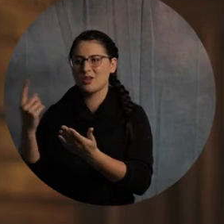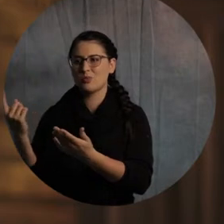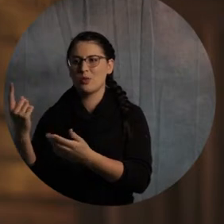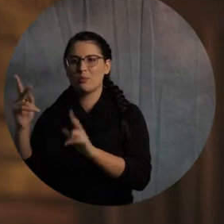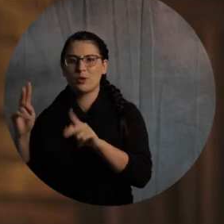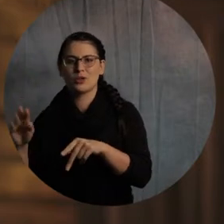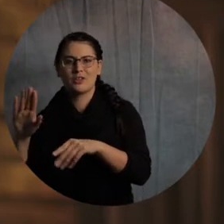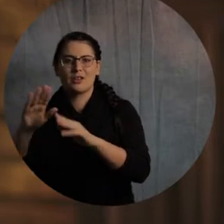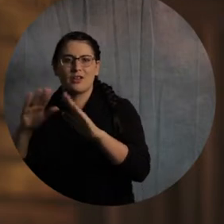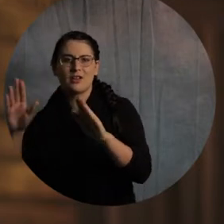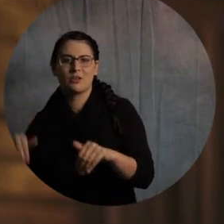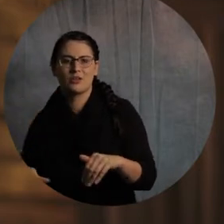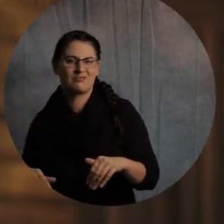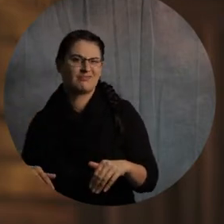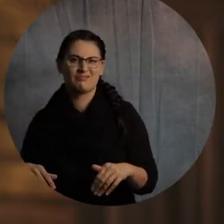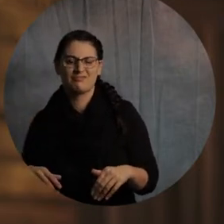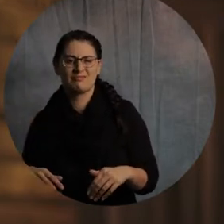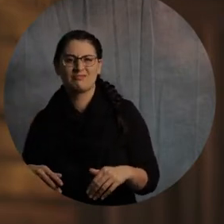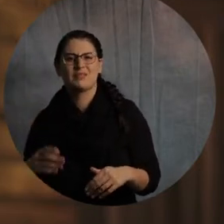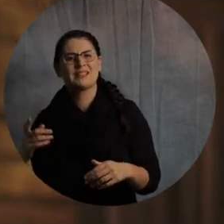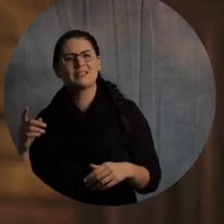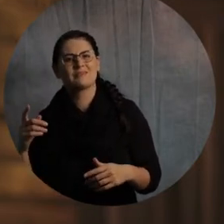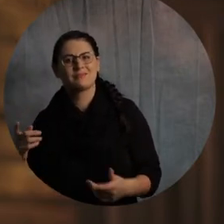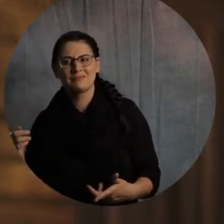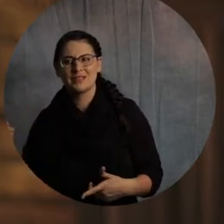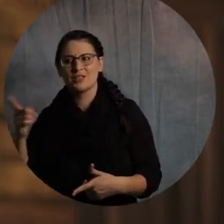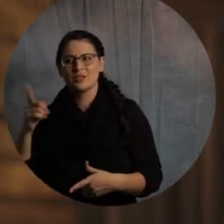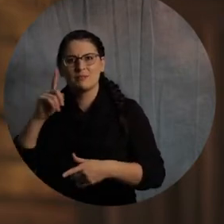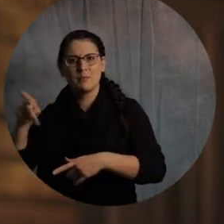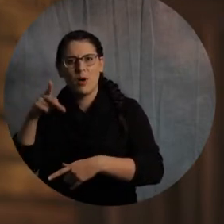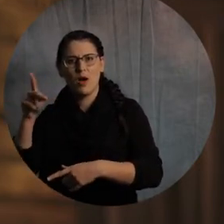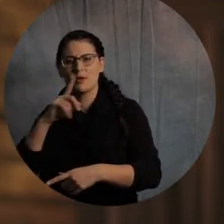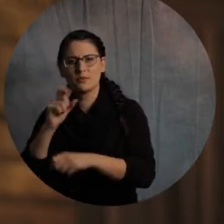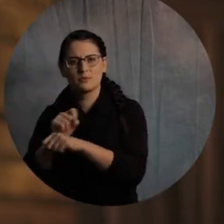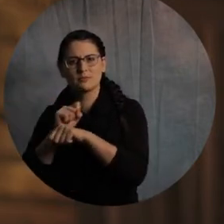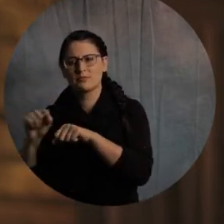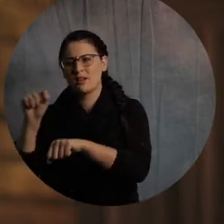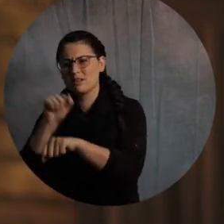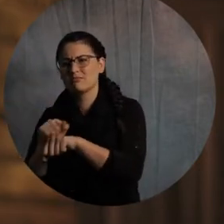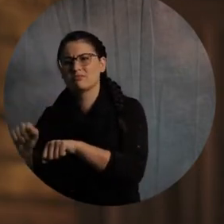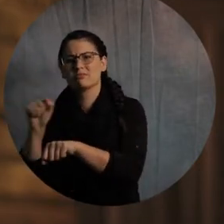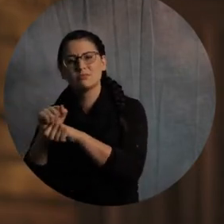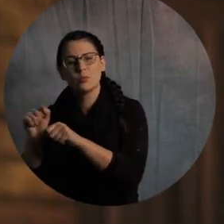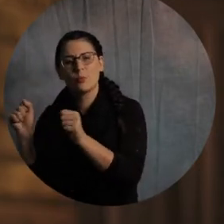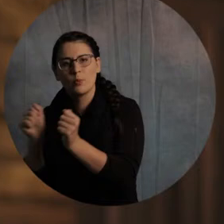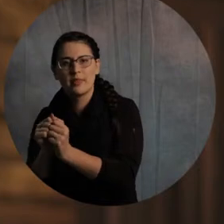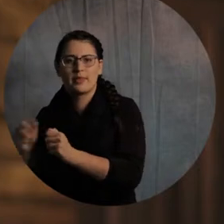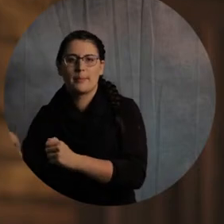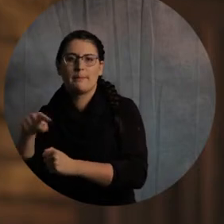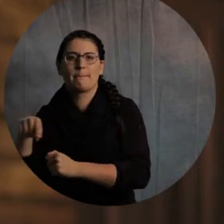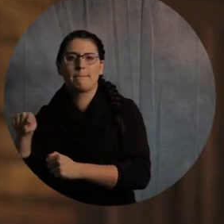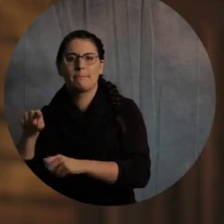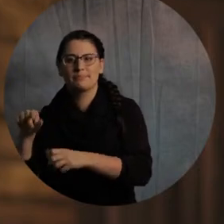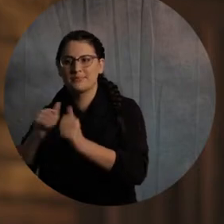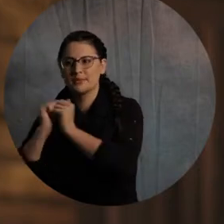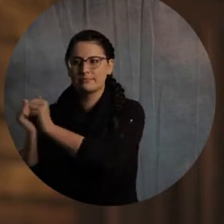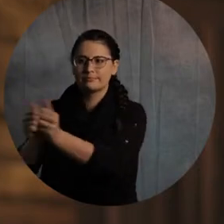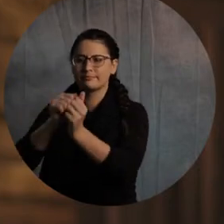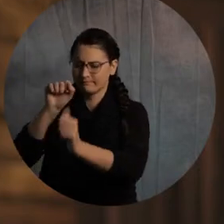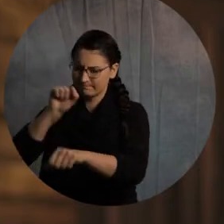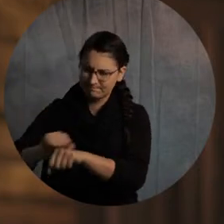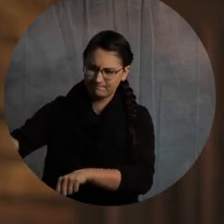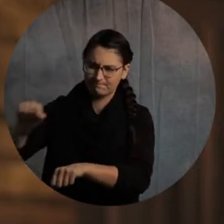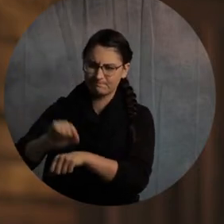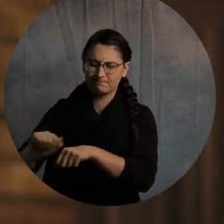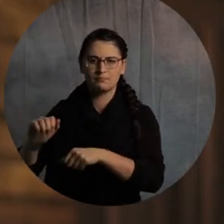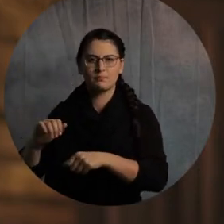and left. But he literally labored with them. Everybody say with them. With them. And it created